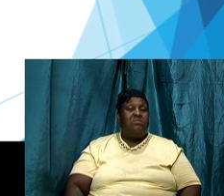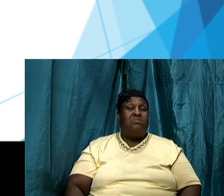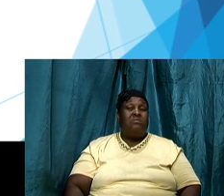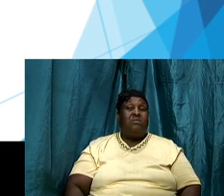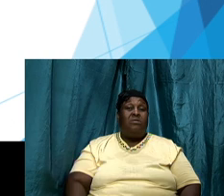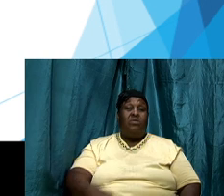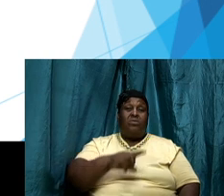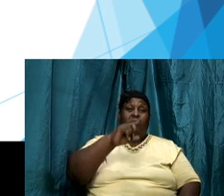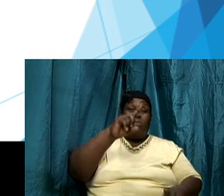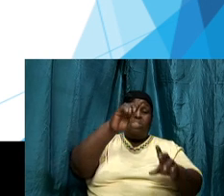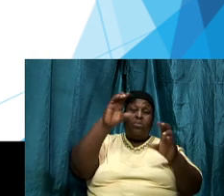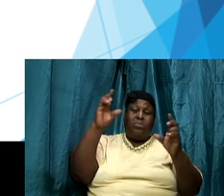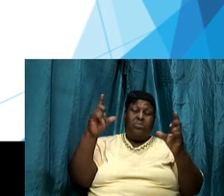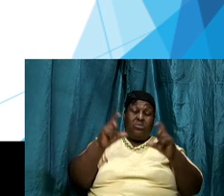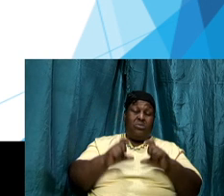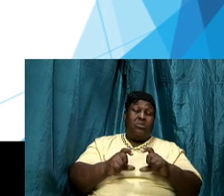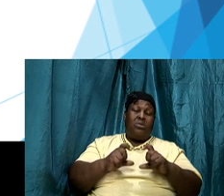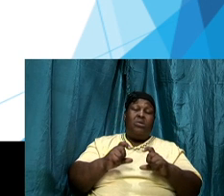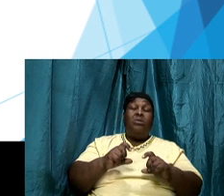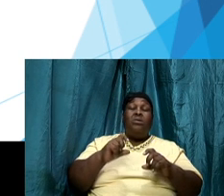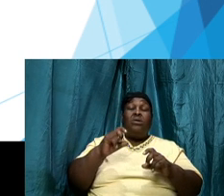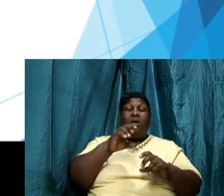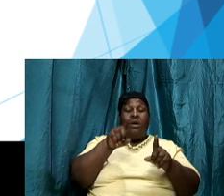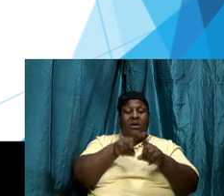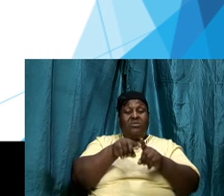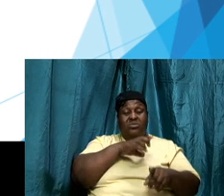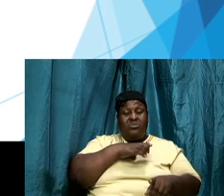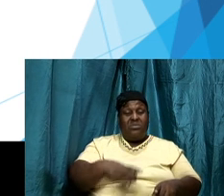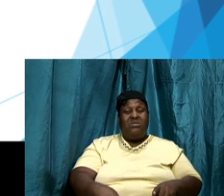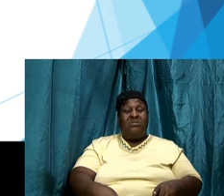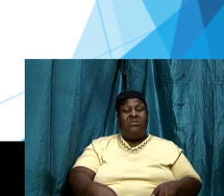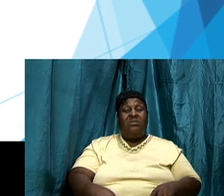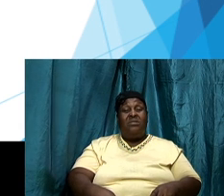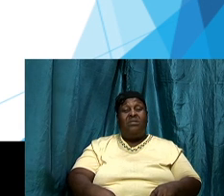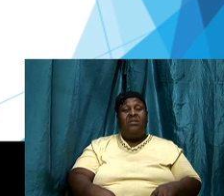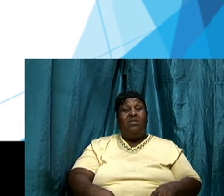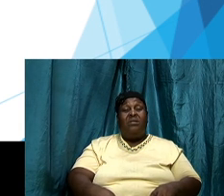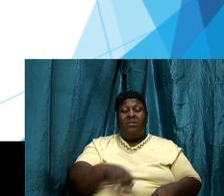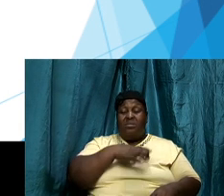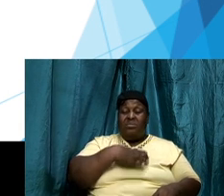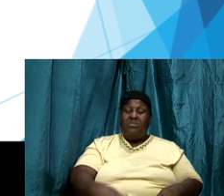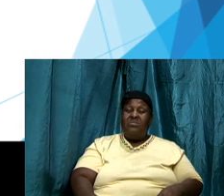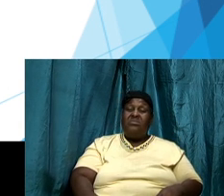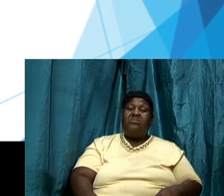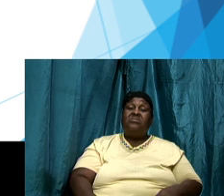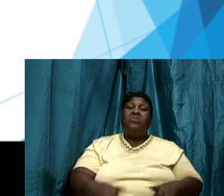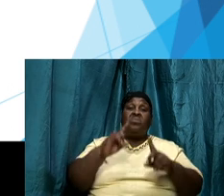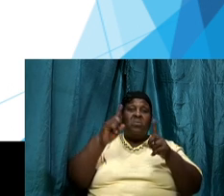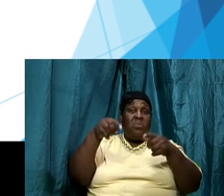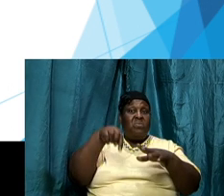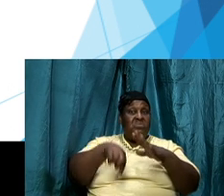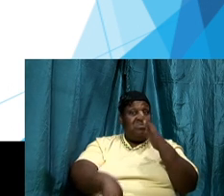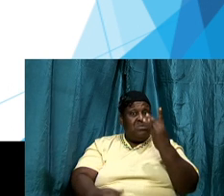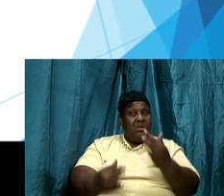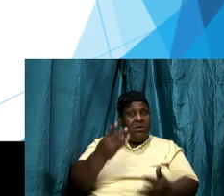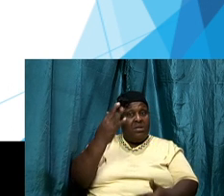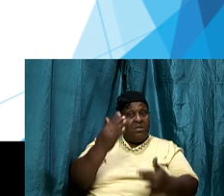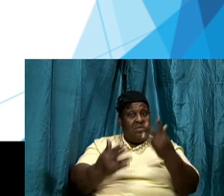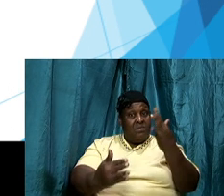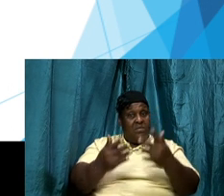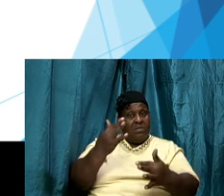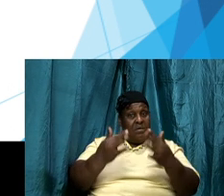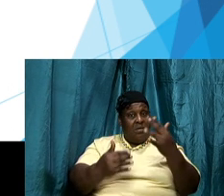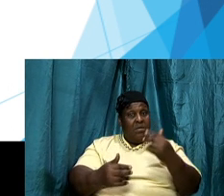quotation that are Christians that will actually end up in hell Christians